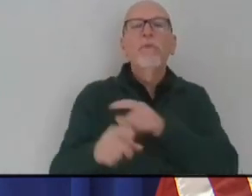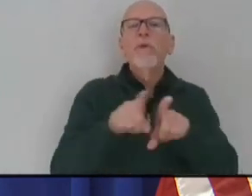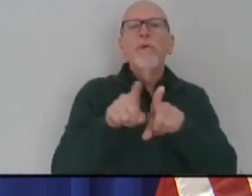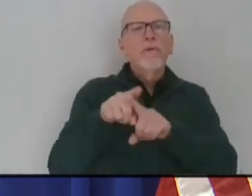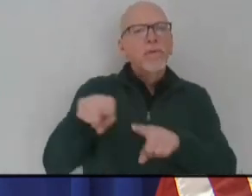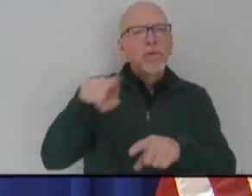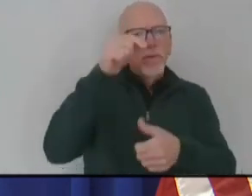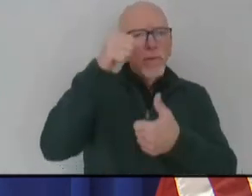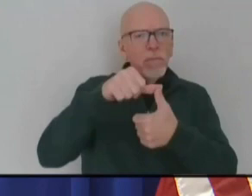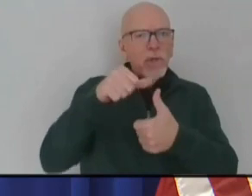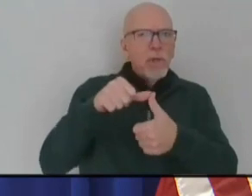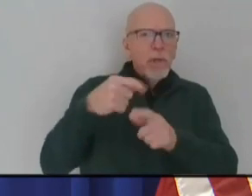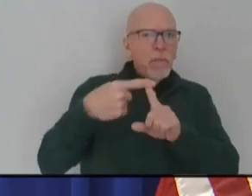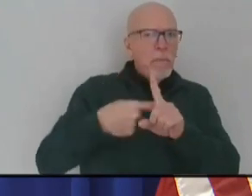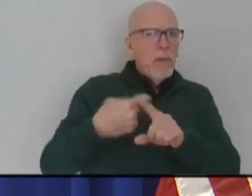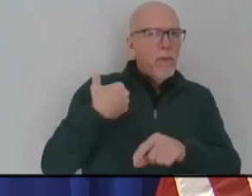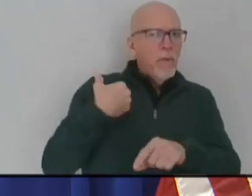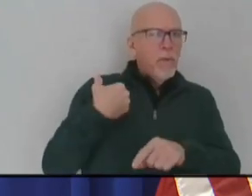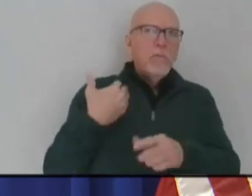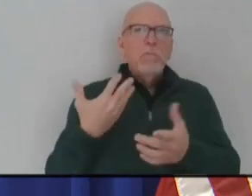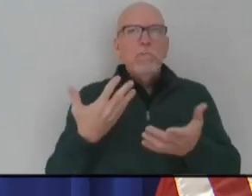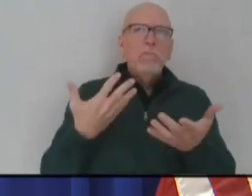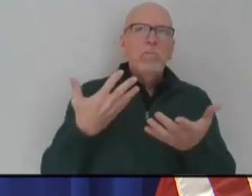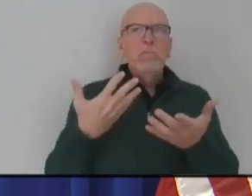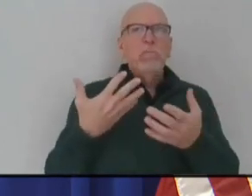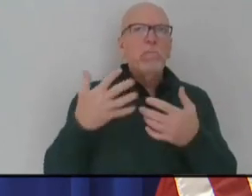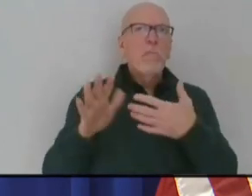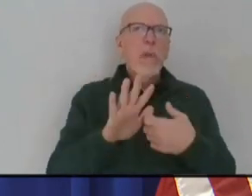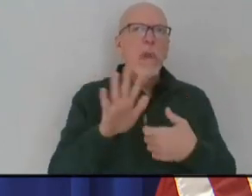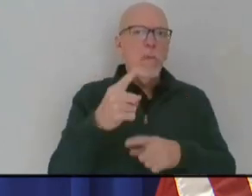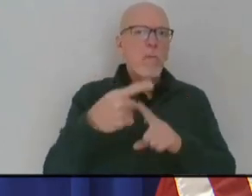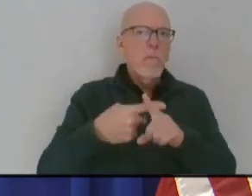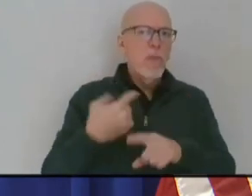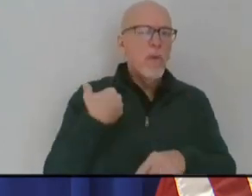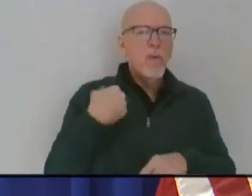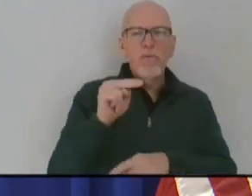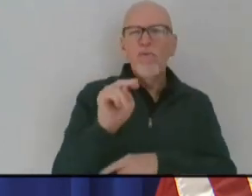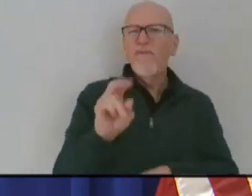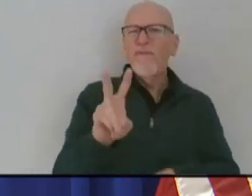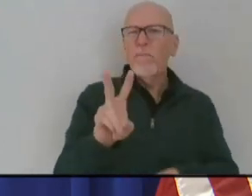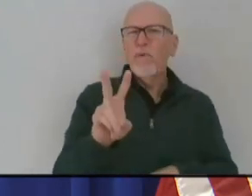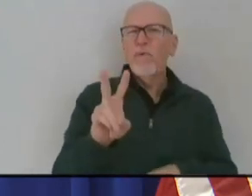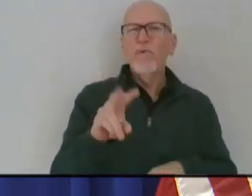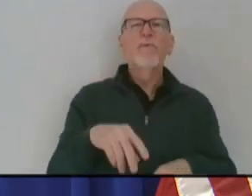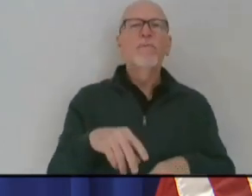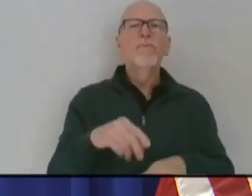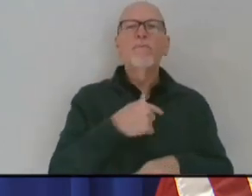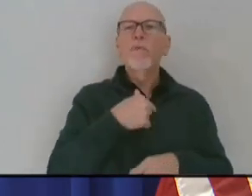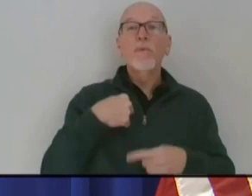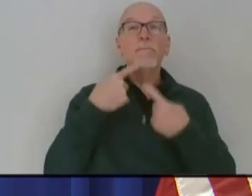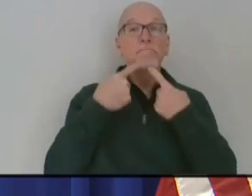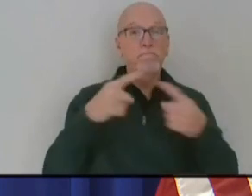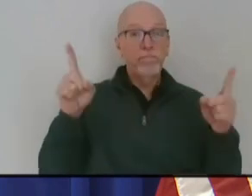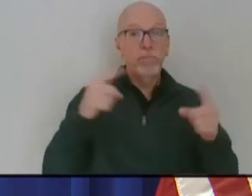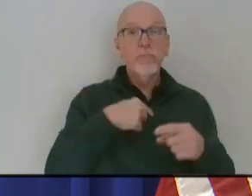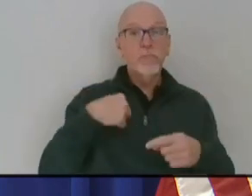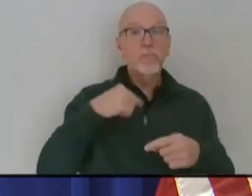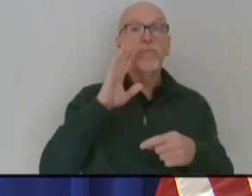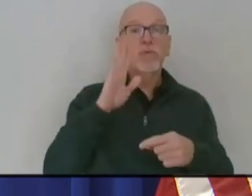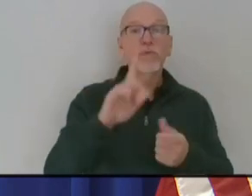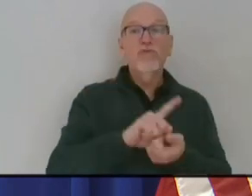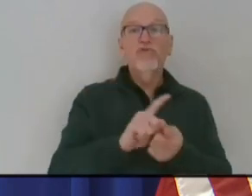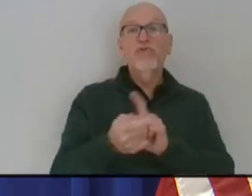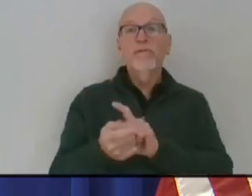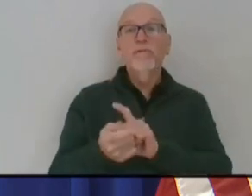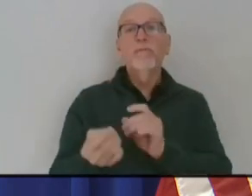just a month ago, not even a full month ago, in November, we announced that we were going to be shifting to a more